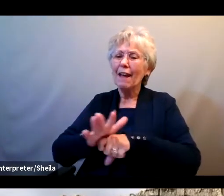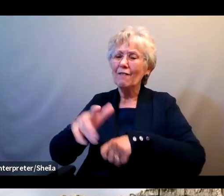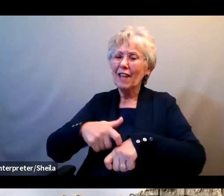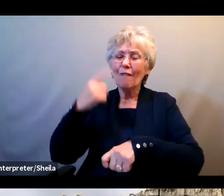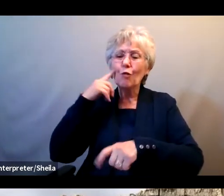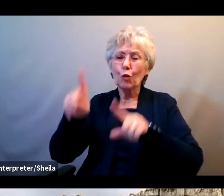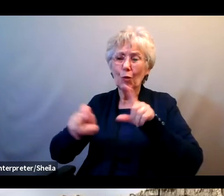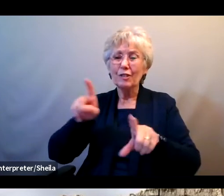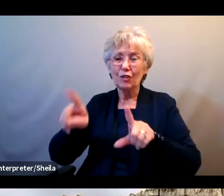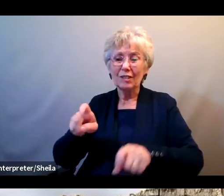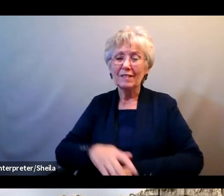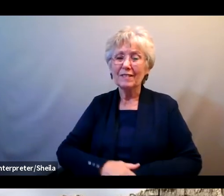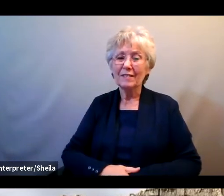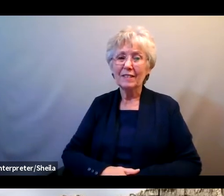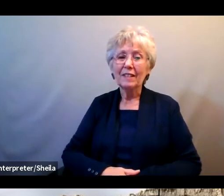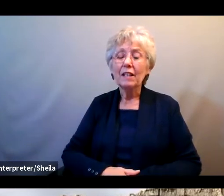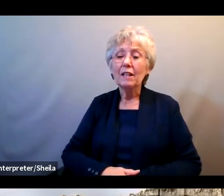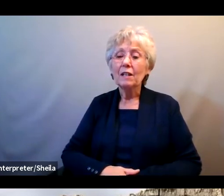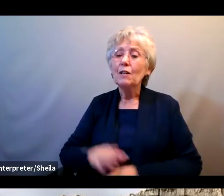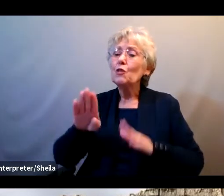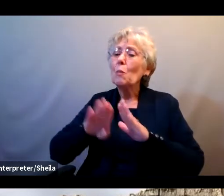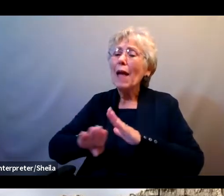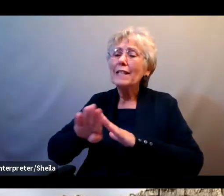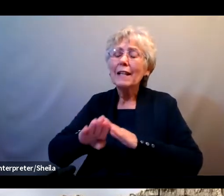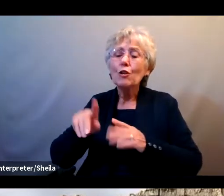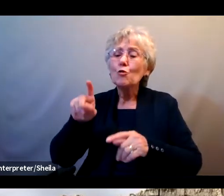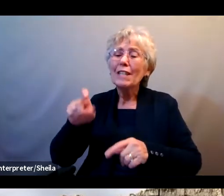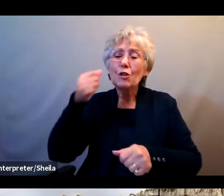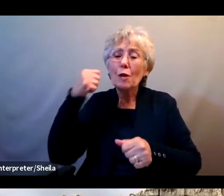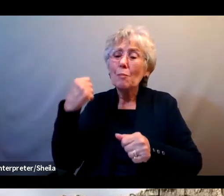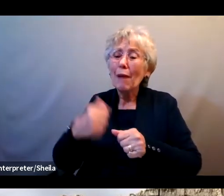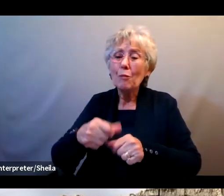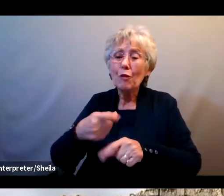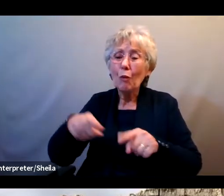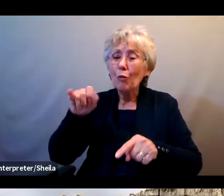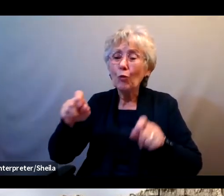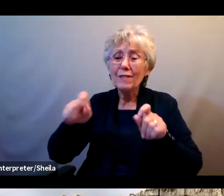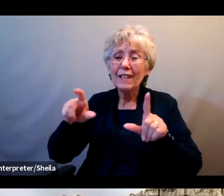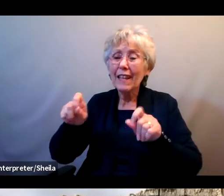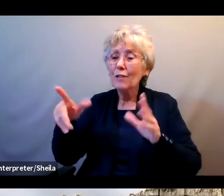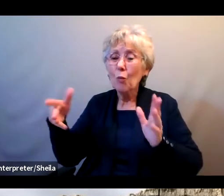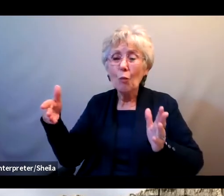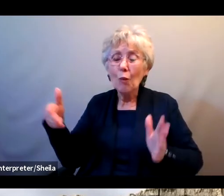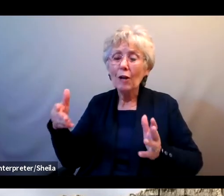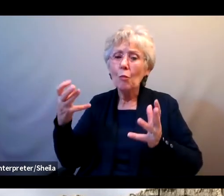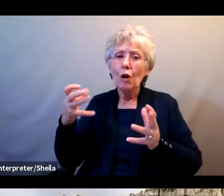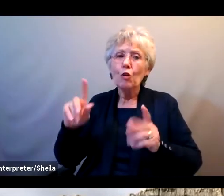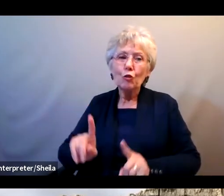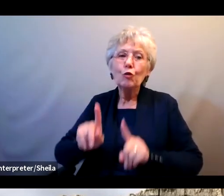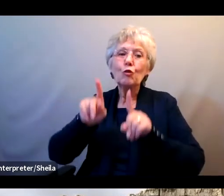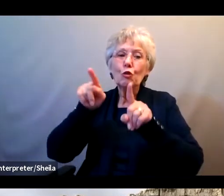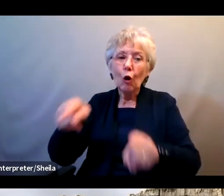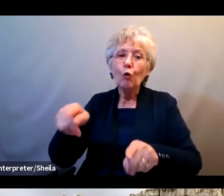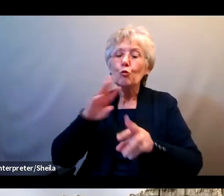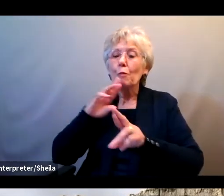basically the takeaway from these slides is that we want you to go to reportfraud.ftc